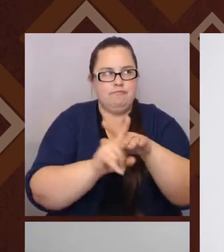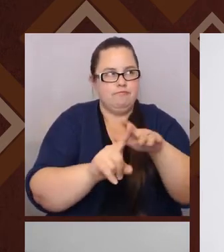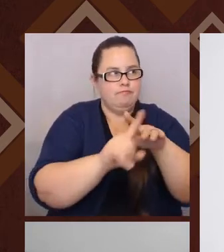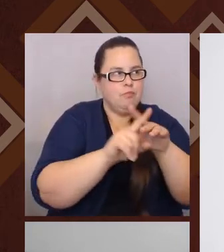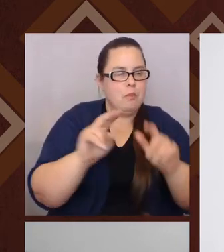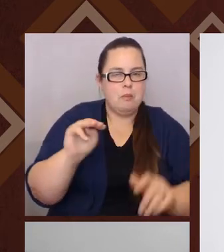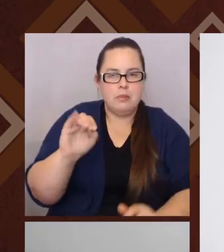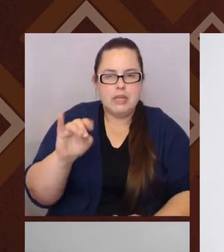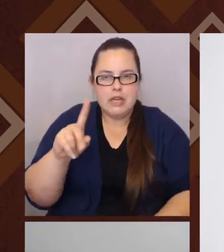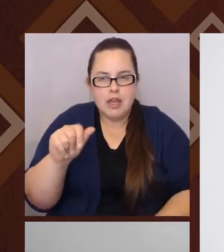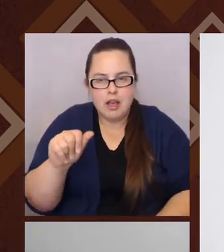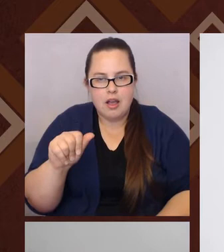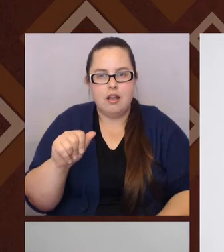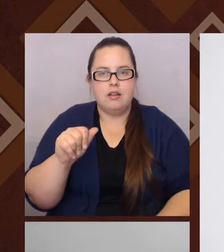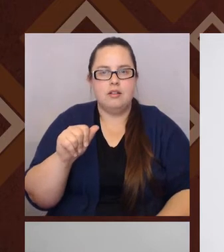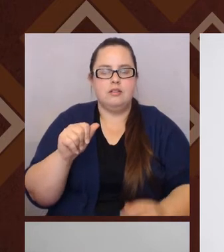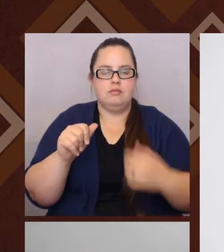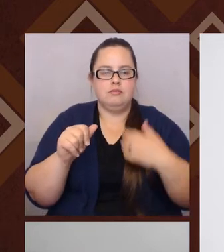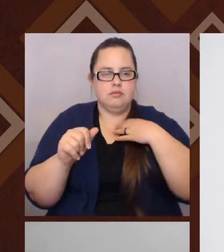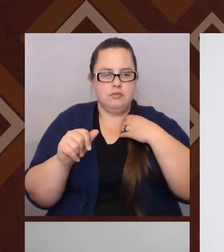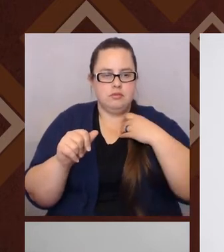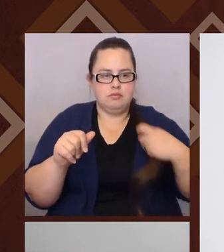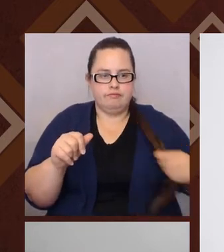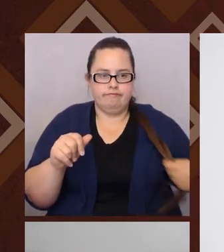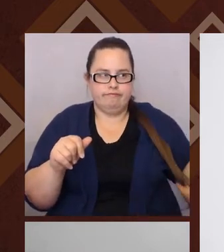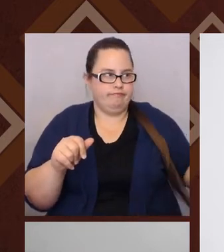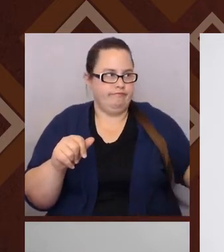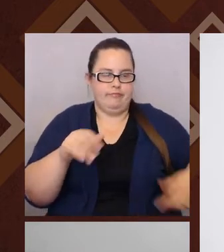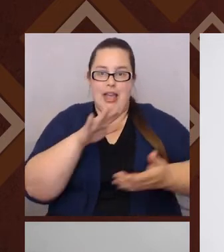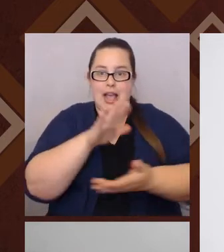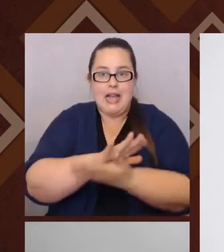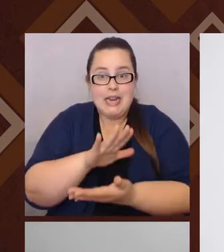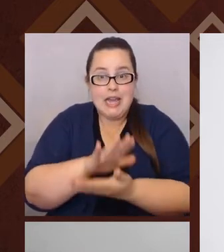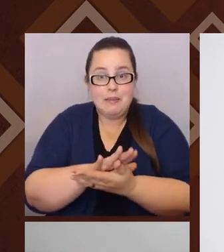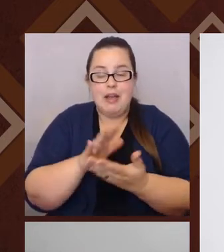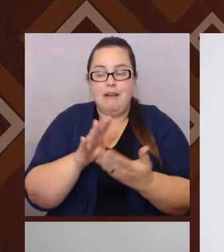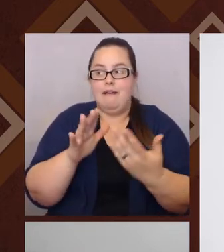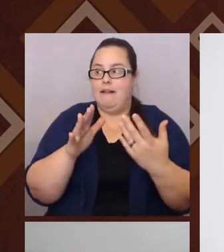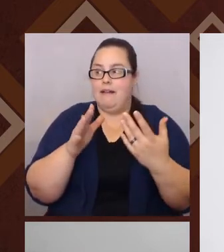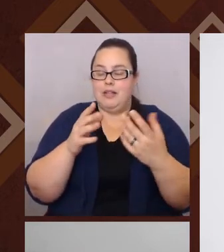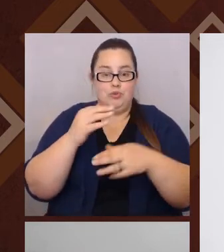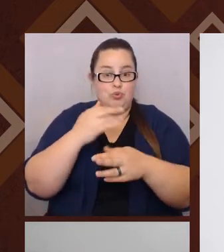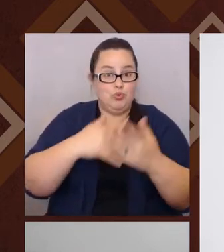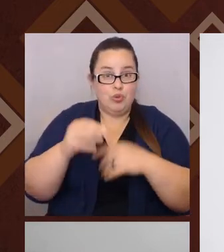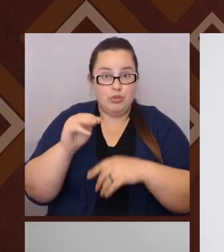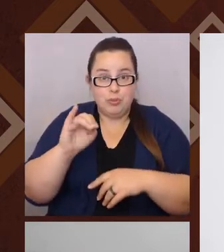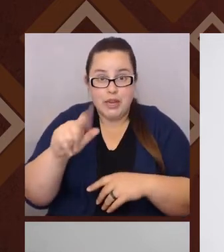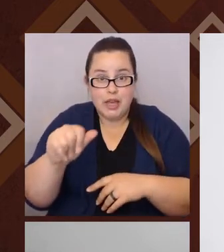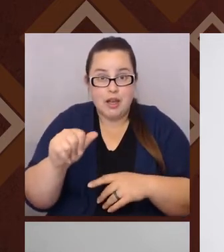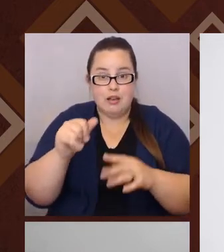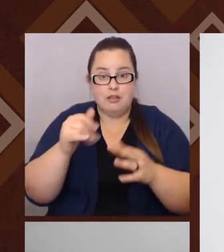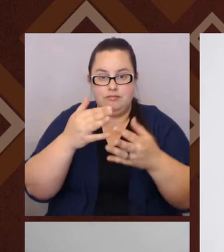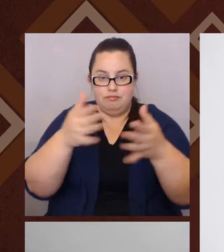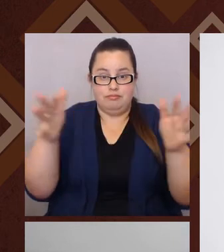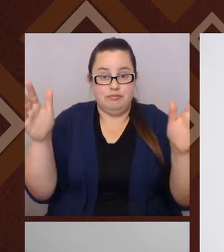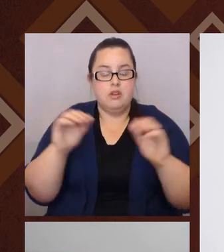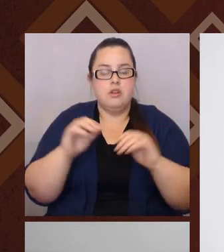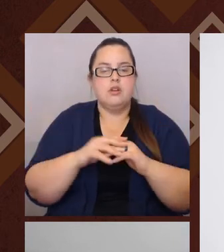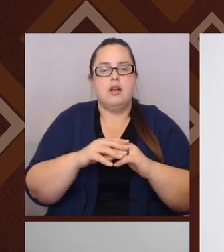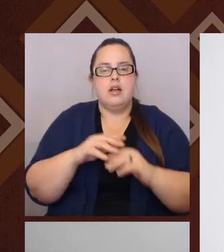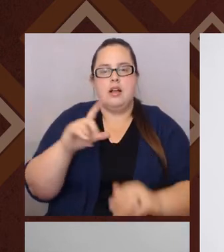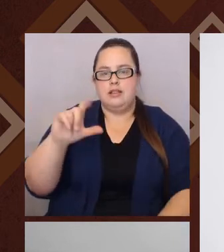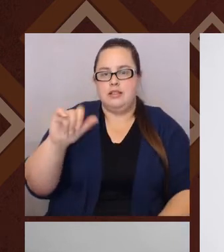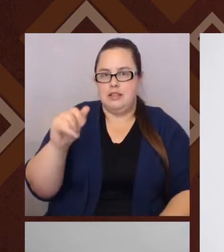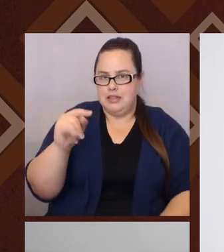and, um, academia and social media and otherwise. Um, Latinx, right? And then